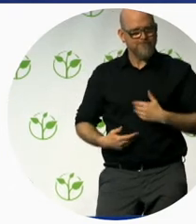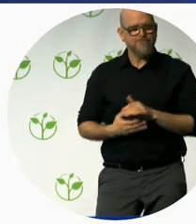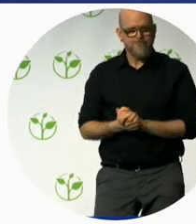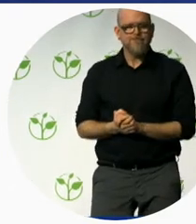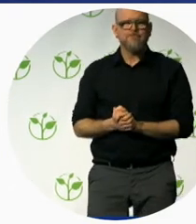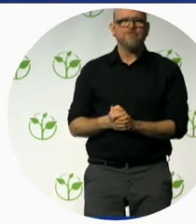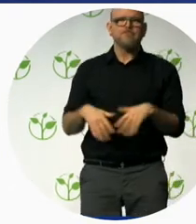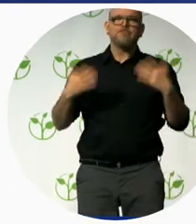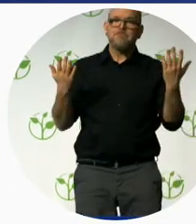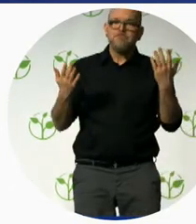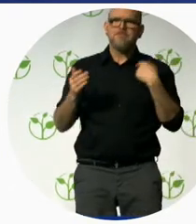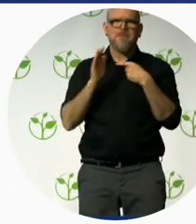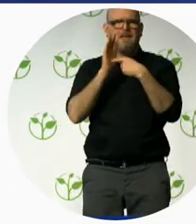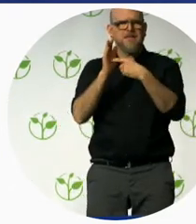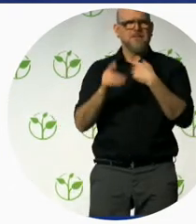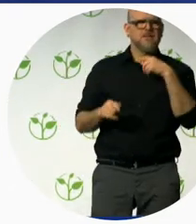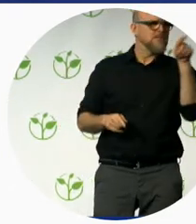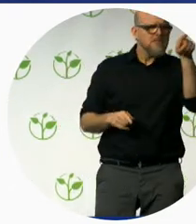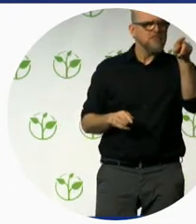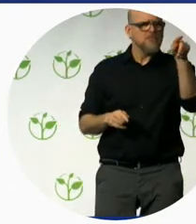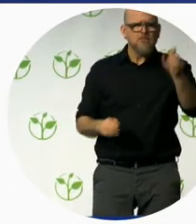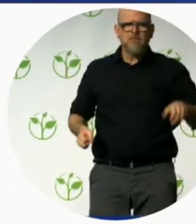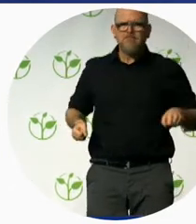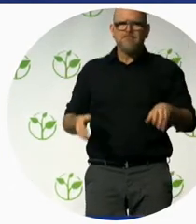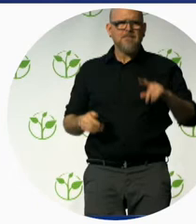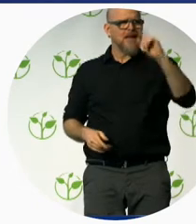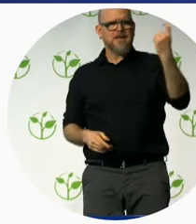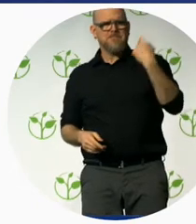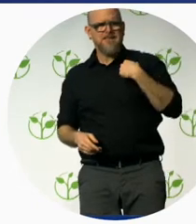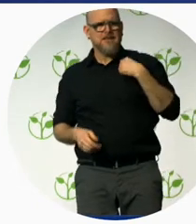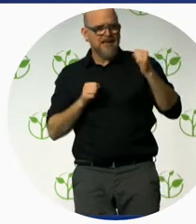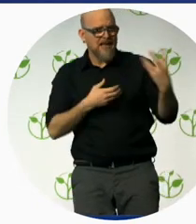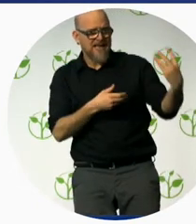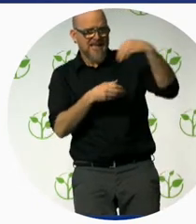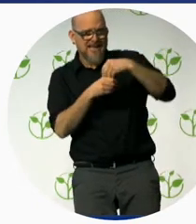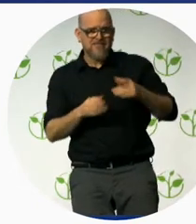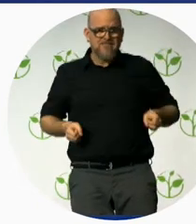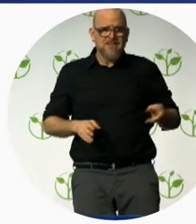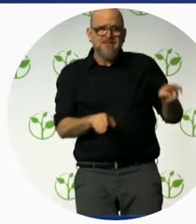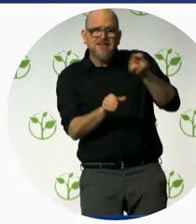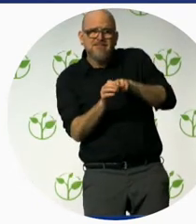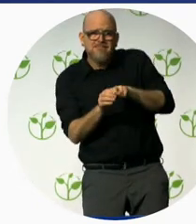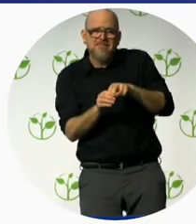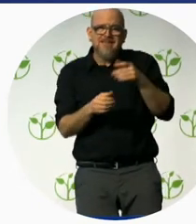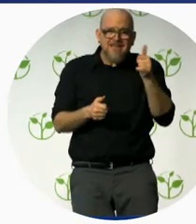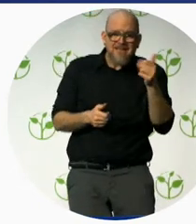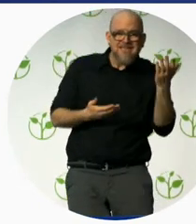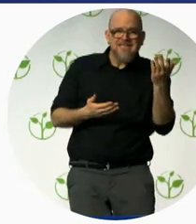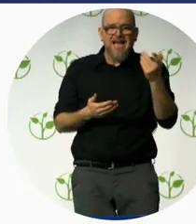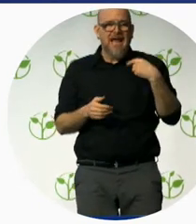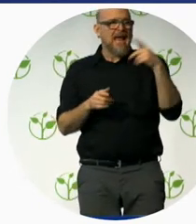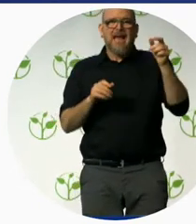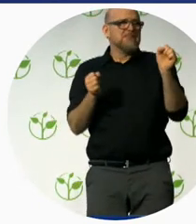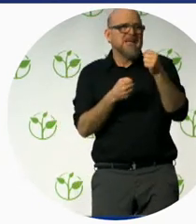wheelchairs that ask if they can take a gondola ride with us and one day